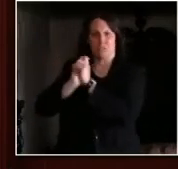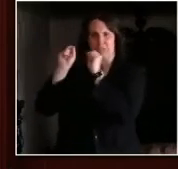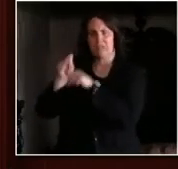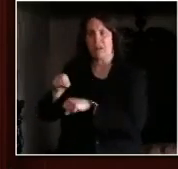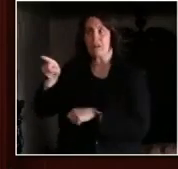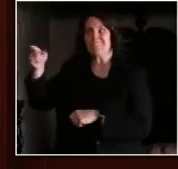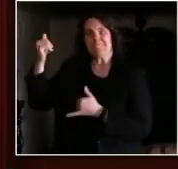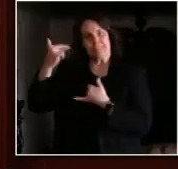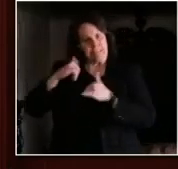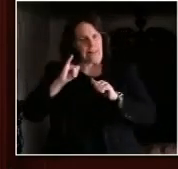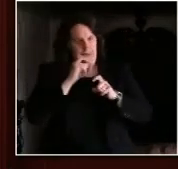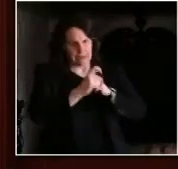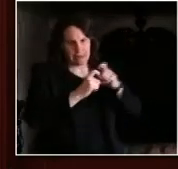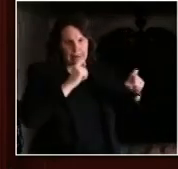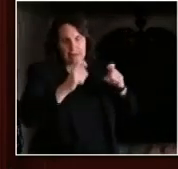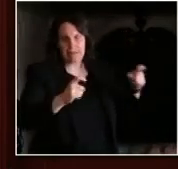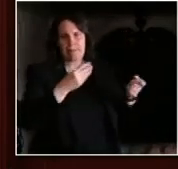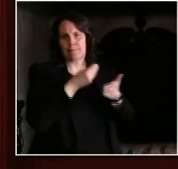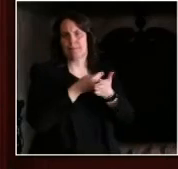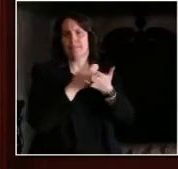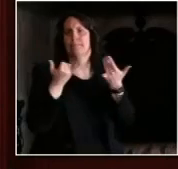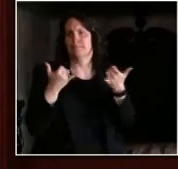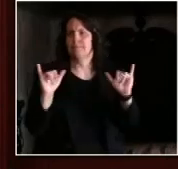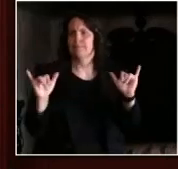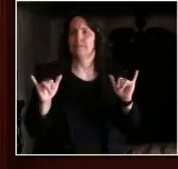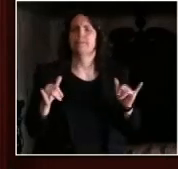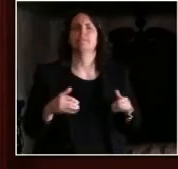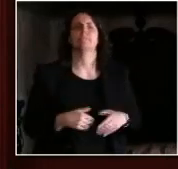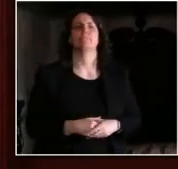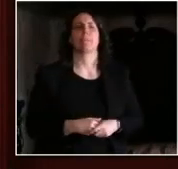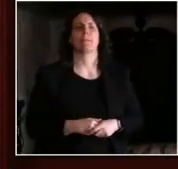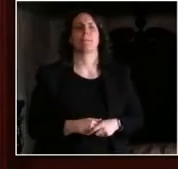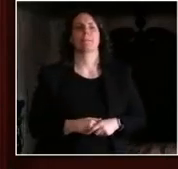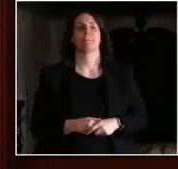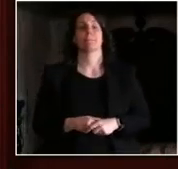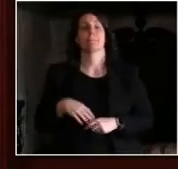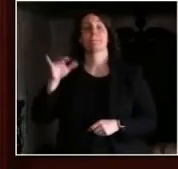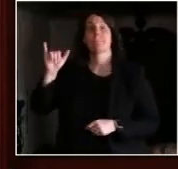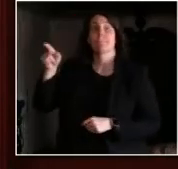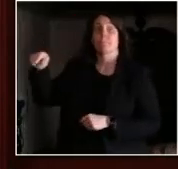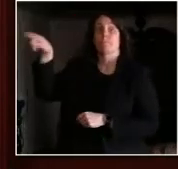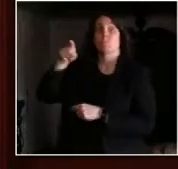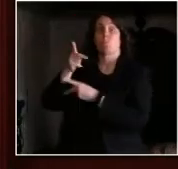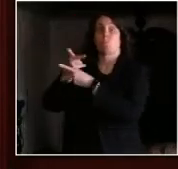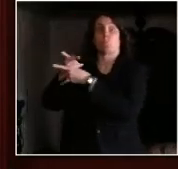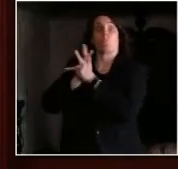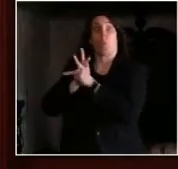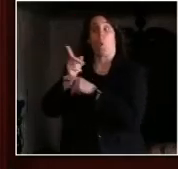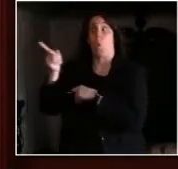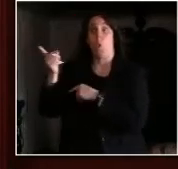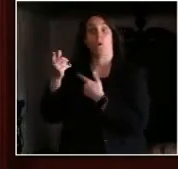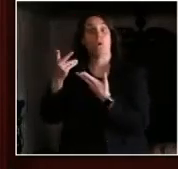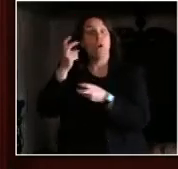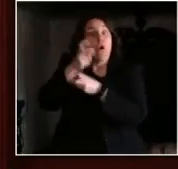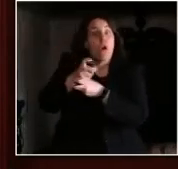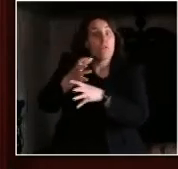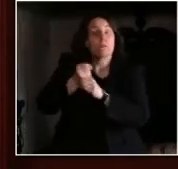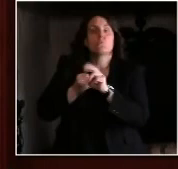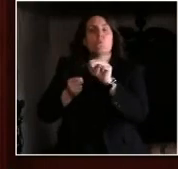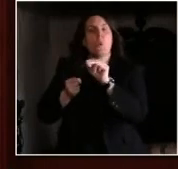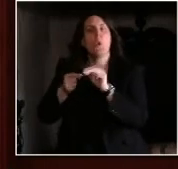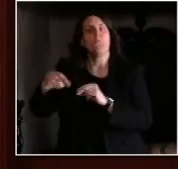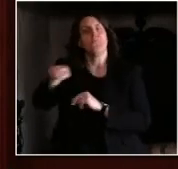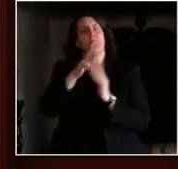been excellent ability to access the SBA loans. And that really comes from a strong relationship throughout our communities with our